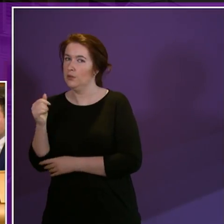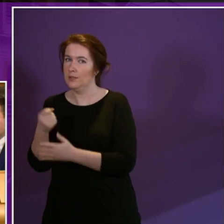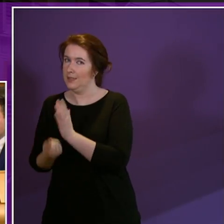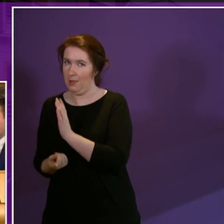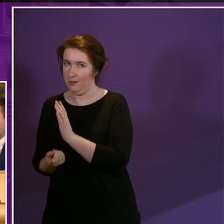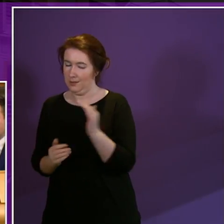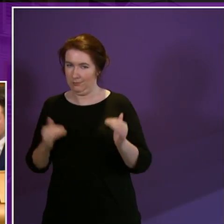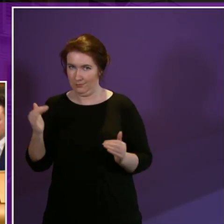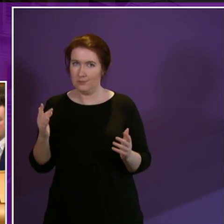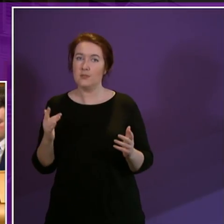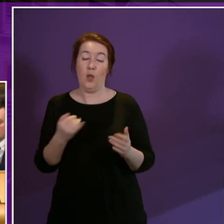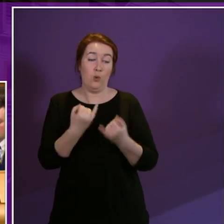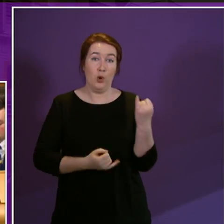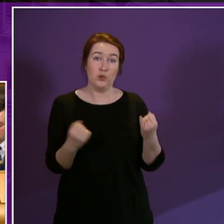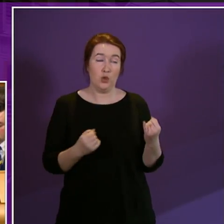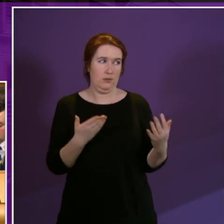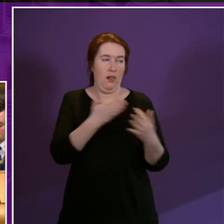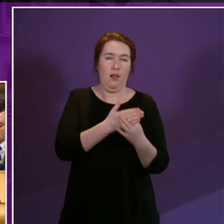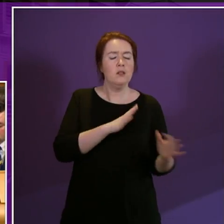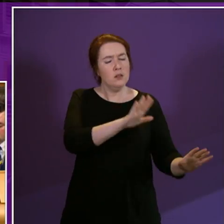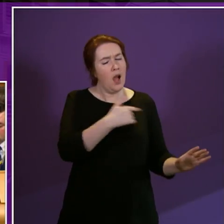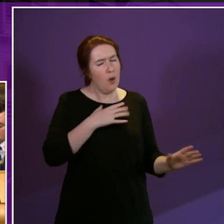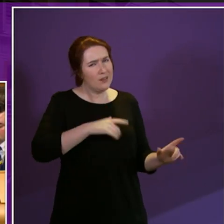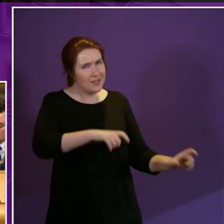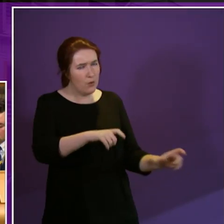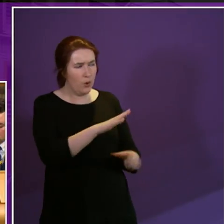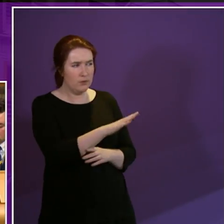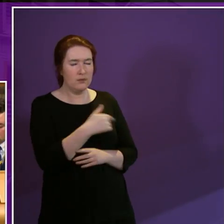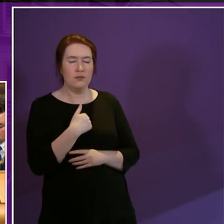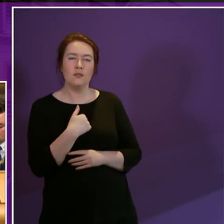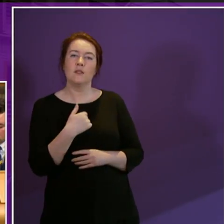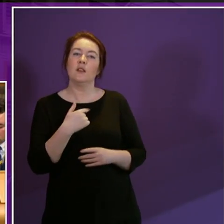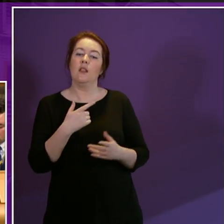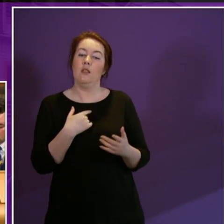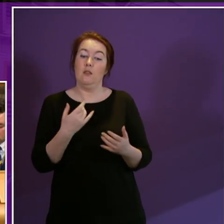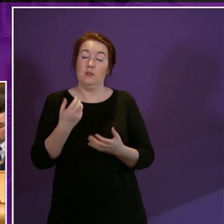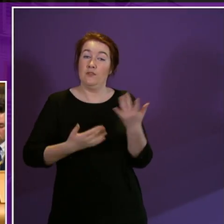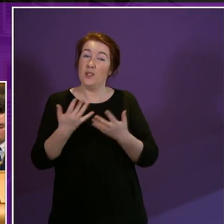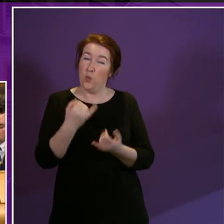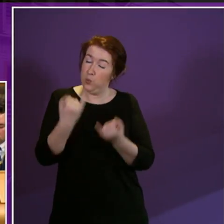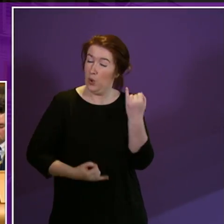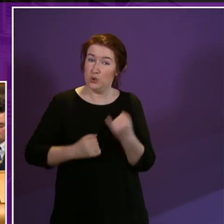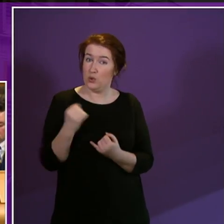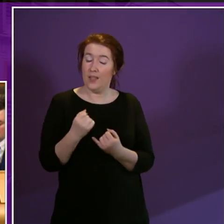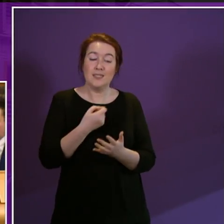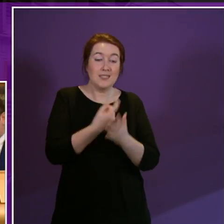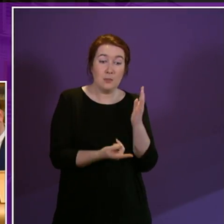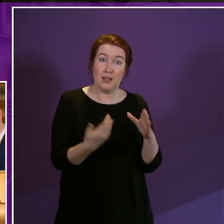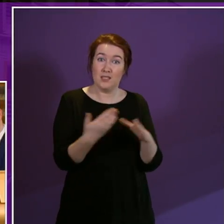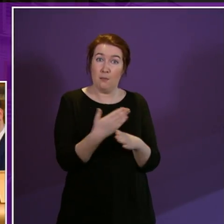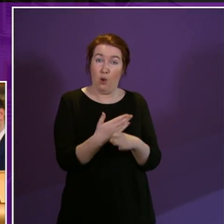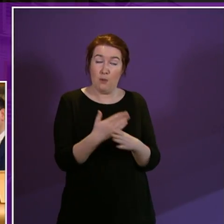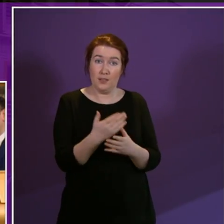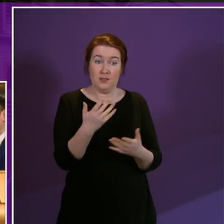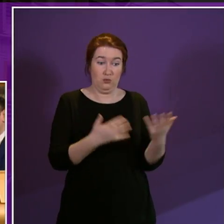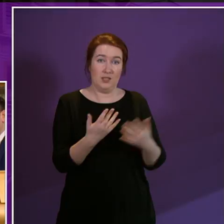And the figures are even worse in Scotland, where the disability employment rate is a shocking